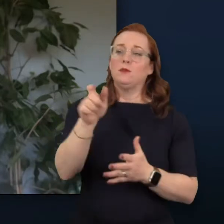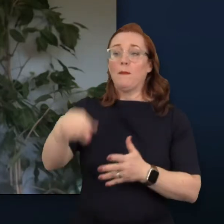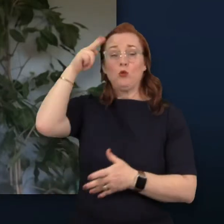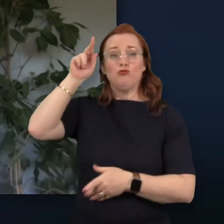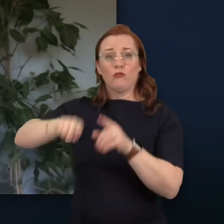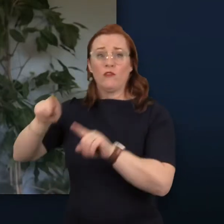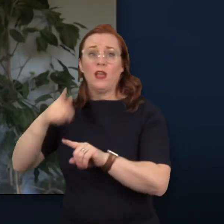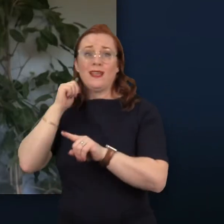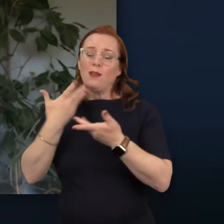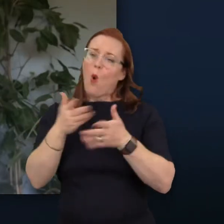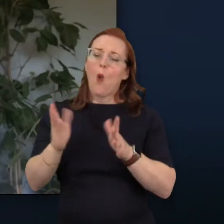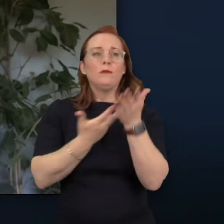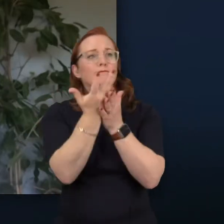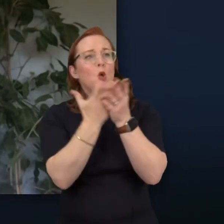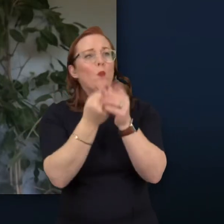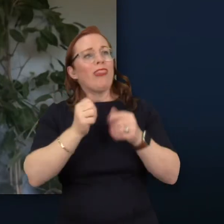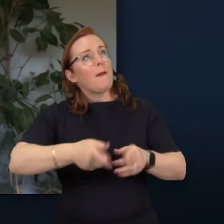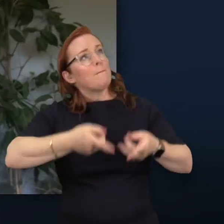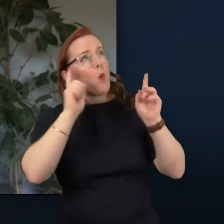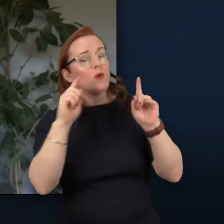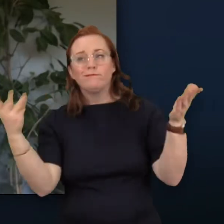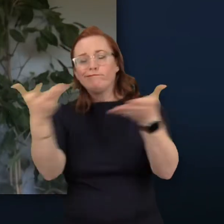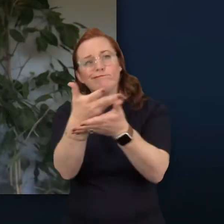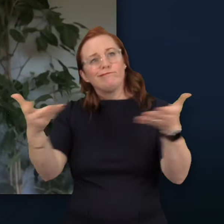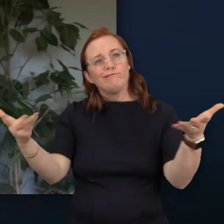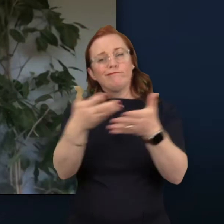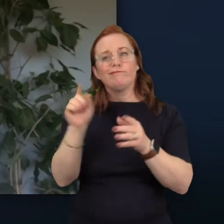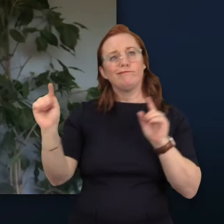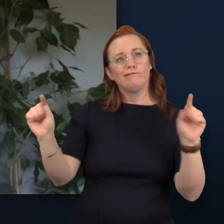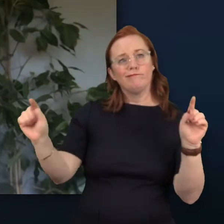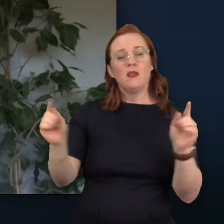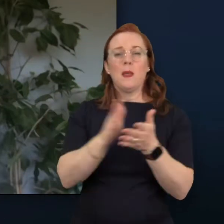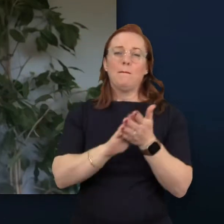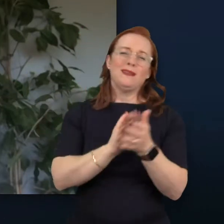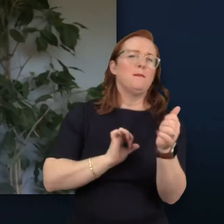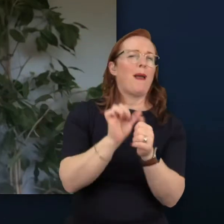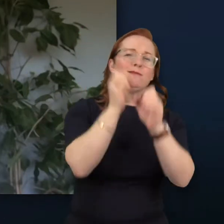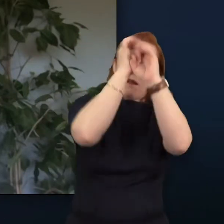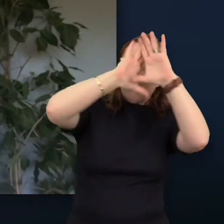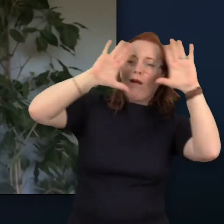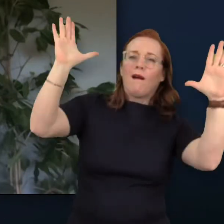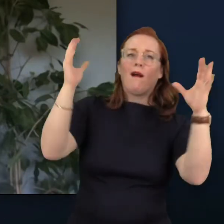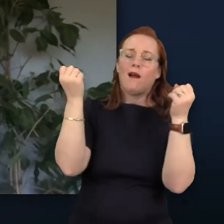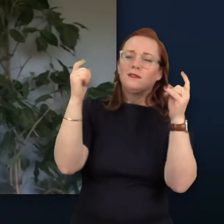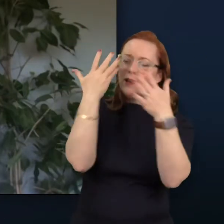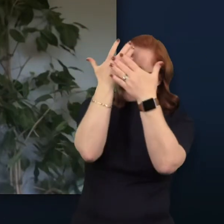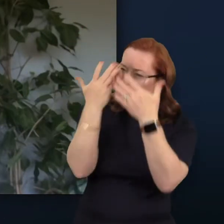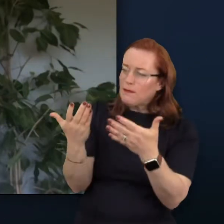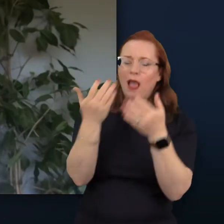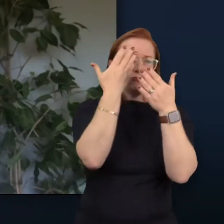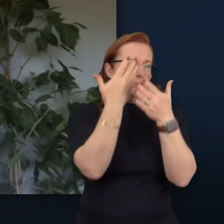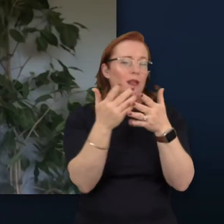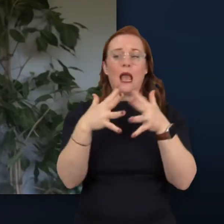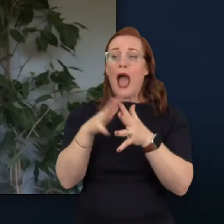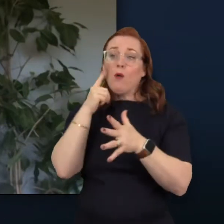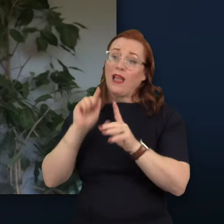between neurodiverse individuals and their employers, thereby leading to a better understanding and respect for how people